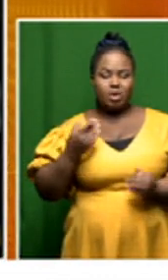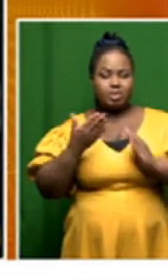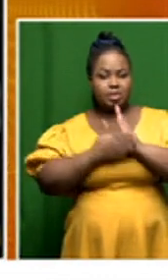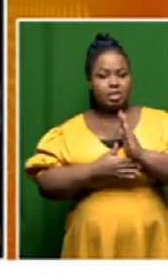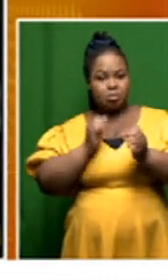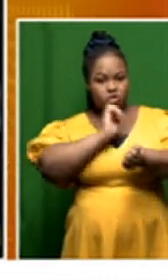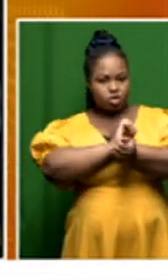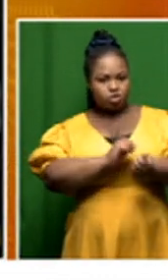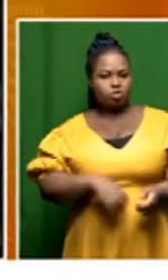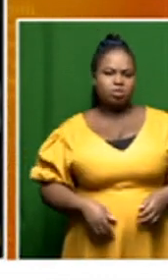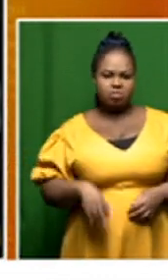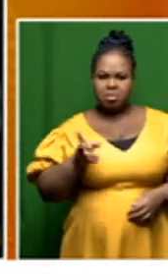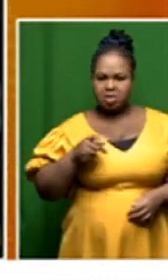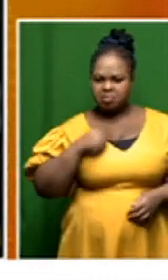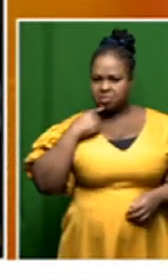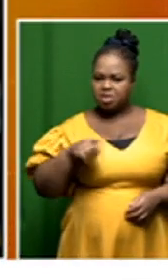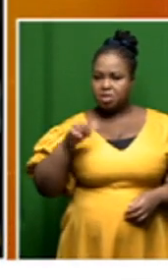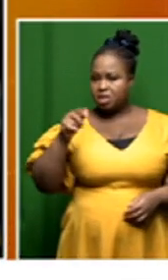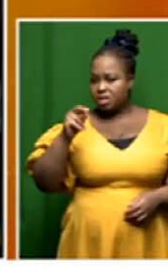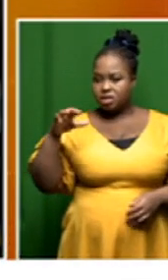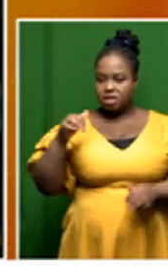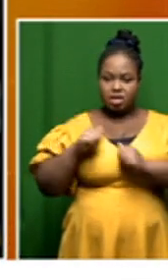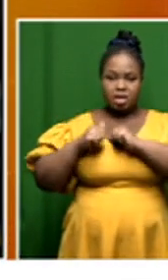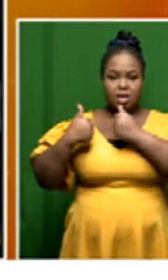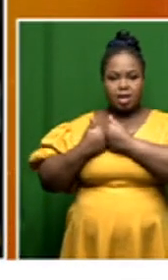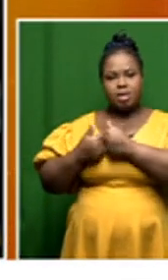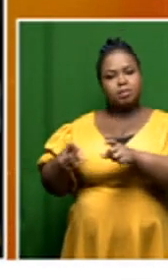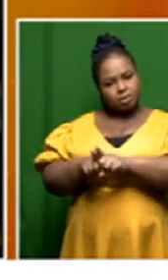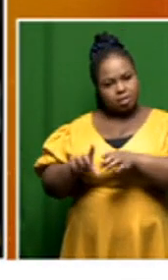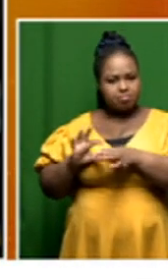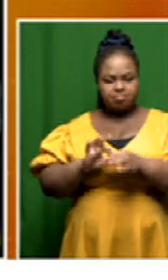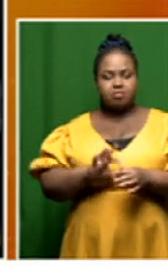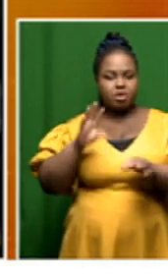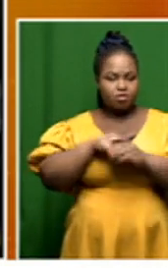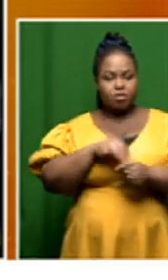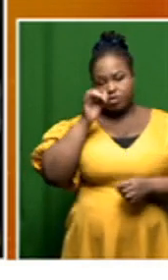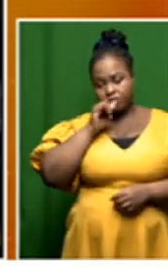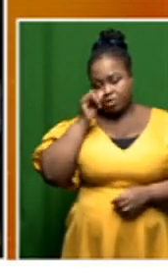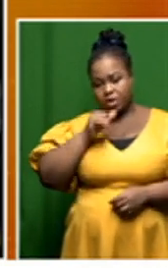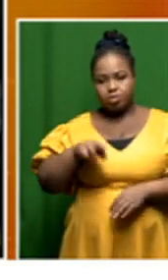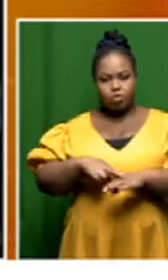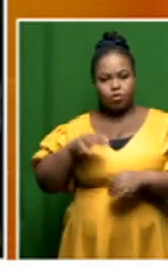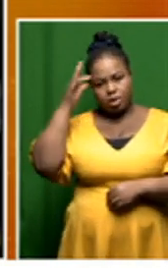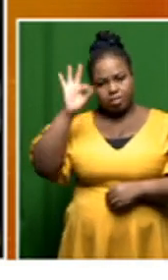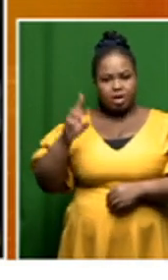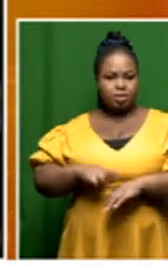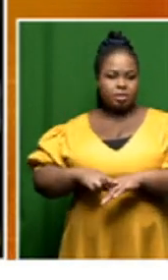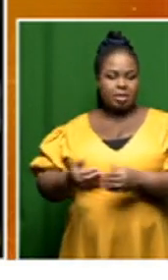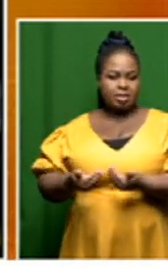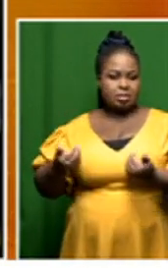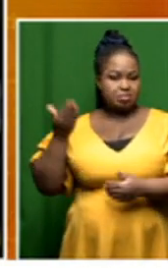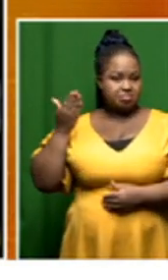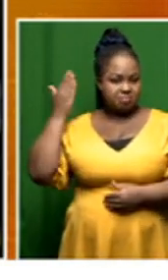prosecutions and highlighting that the anc and its alliance partners also committed crimes during the apartheid era now